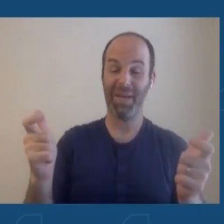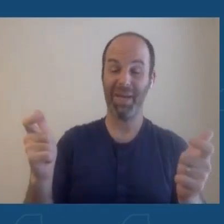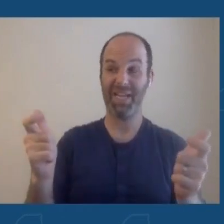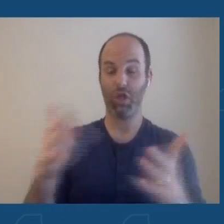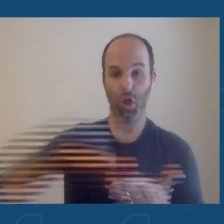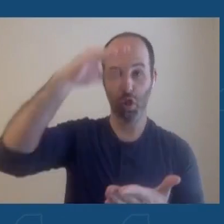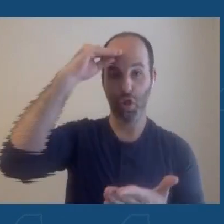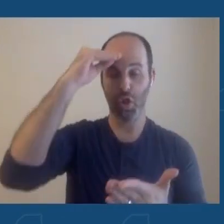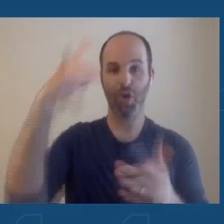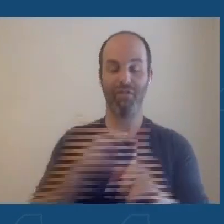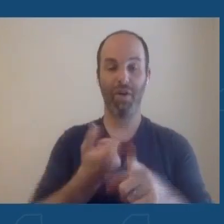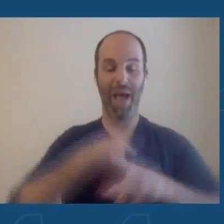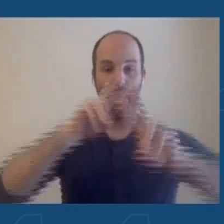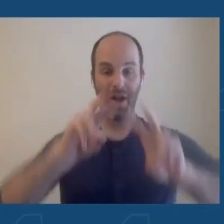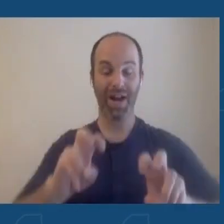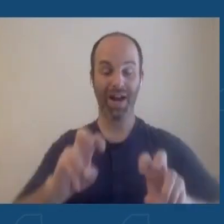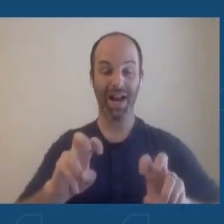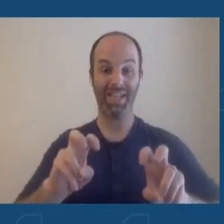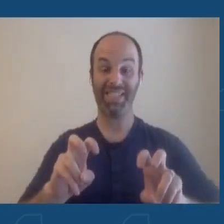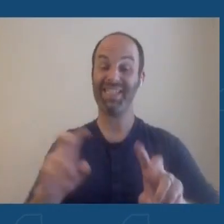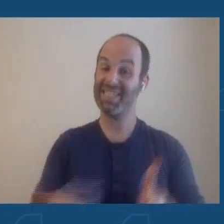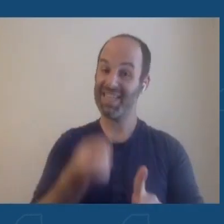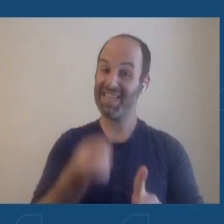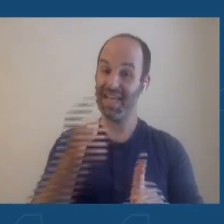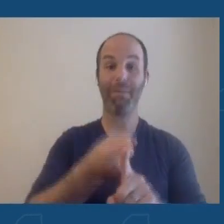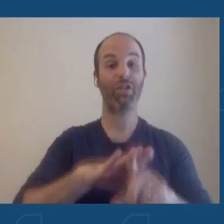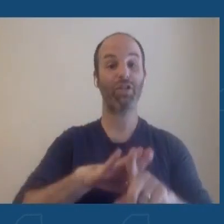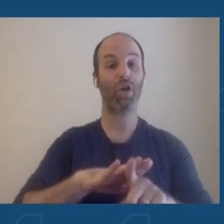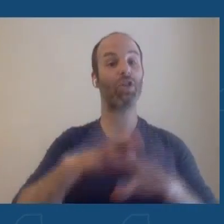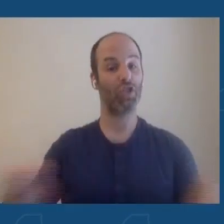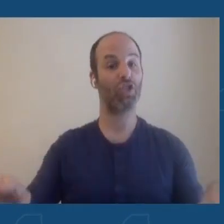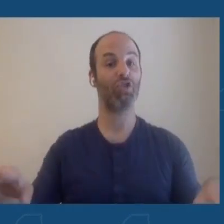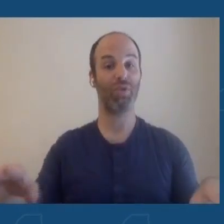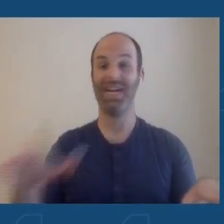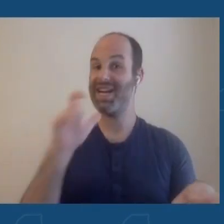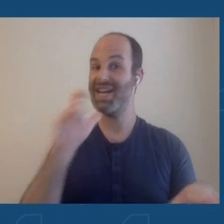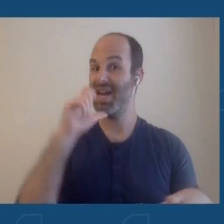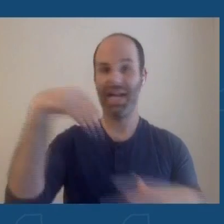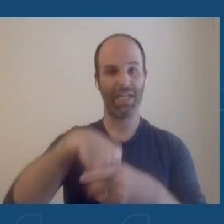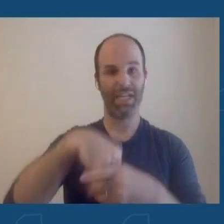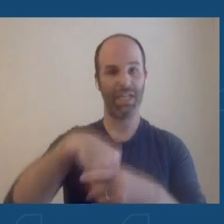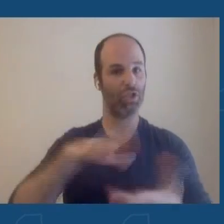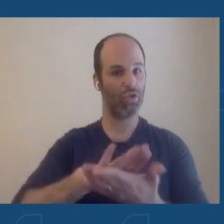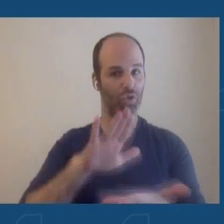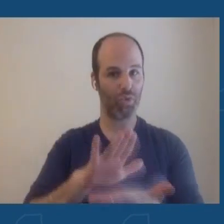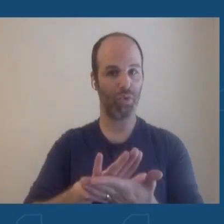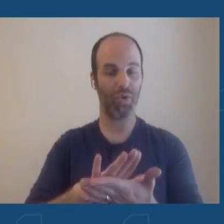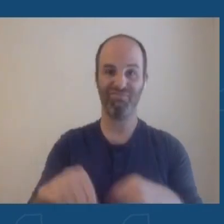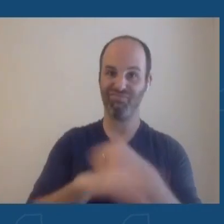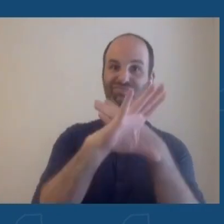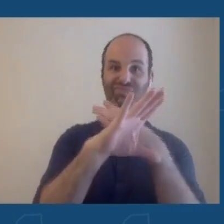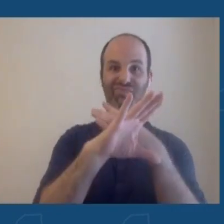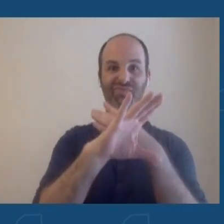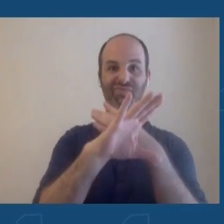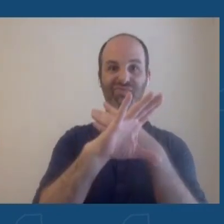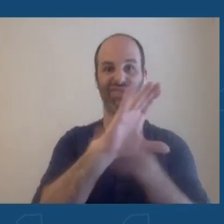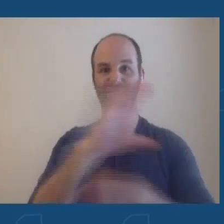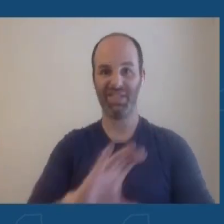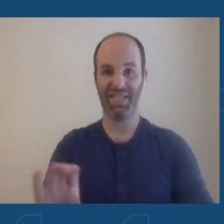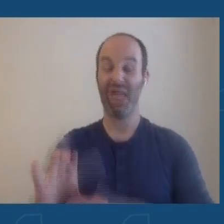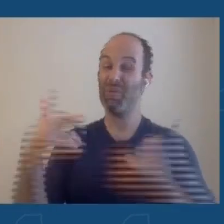the effect on children not being in a cool school setting, and we're still dealing with the aftermath today. So it is our objective,